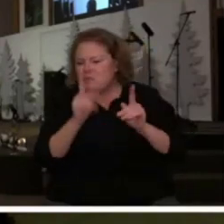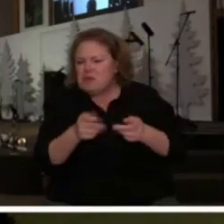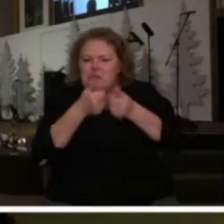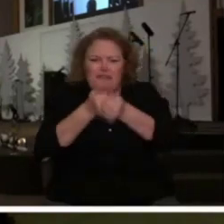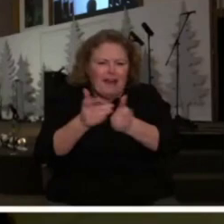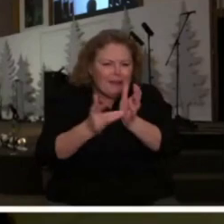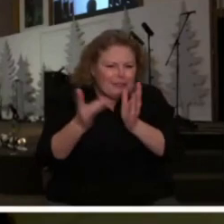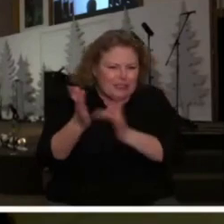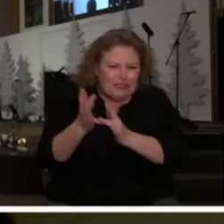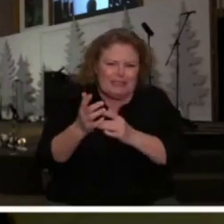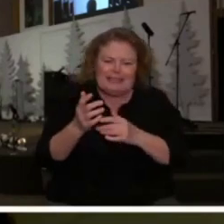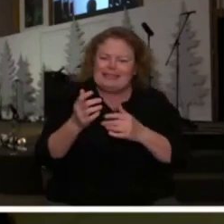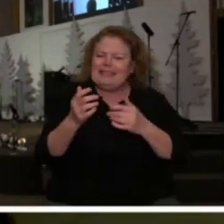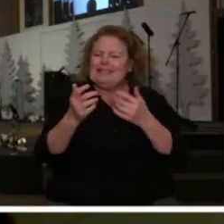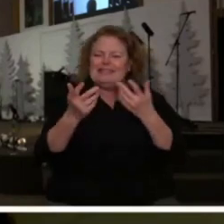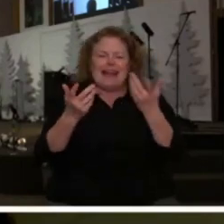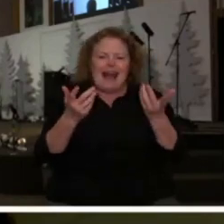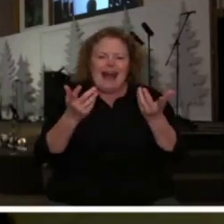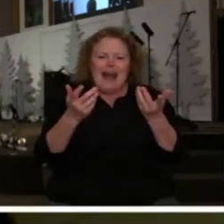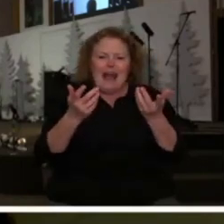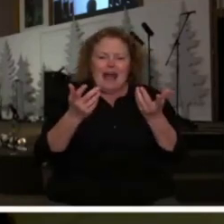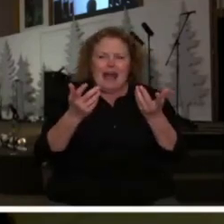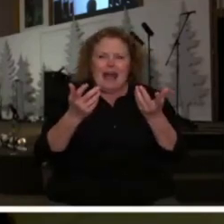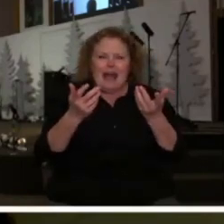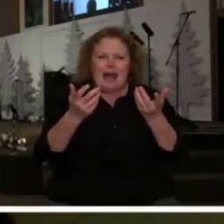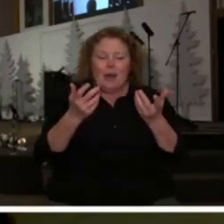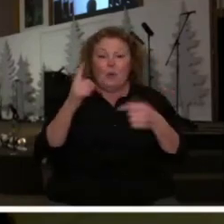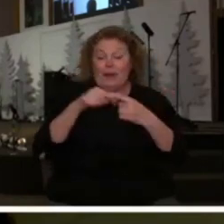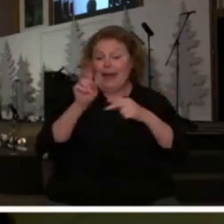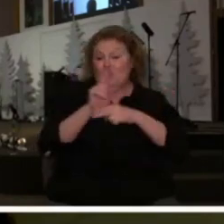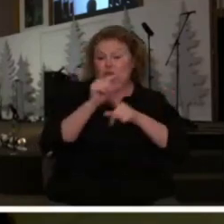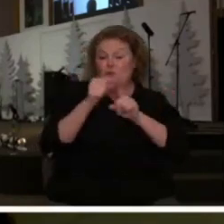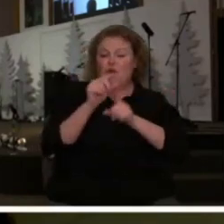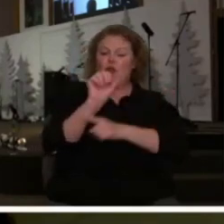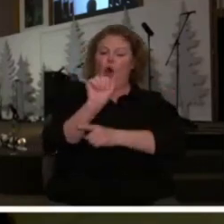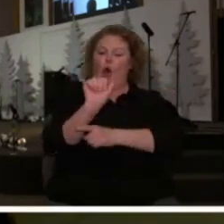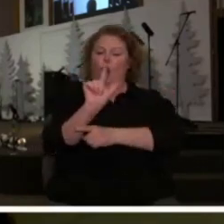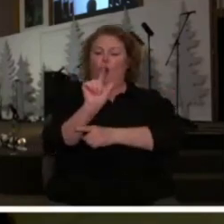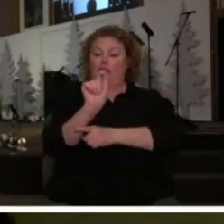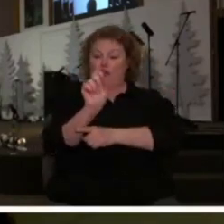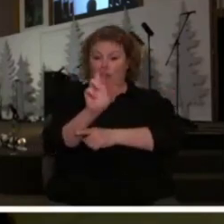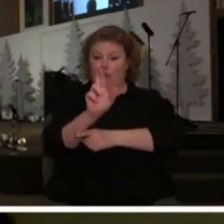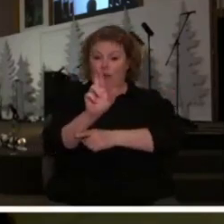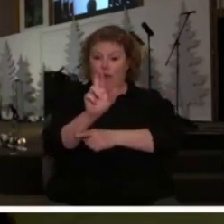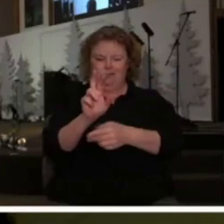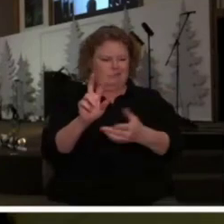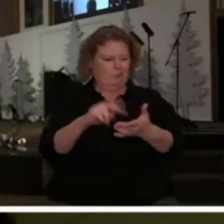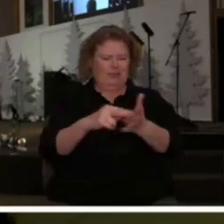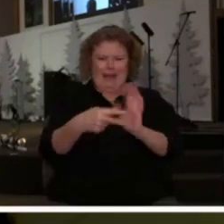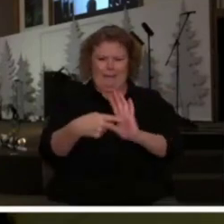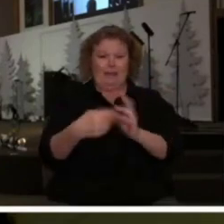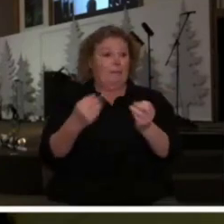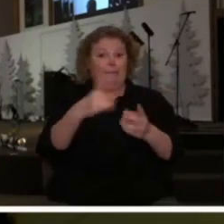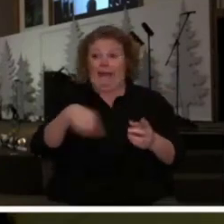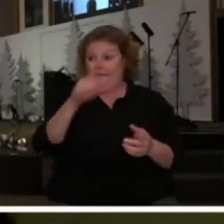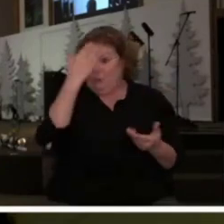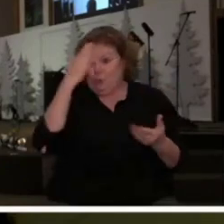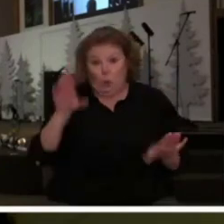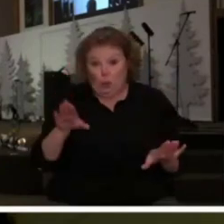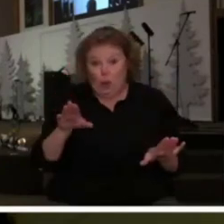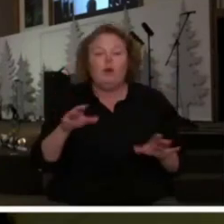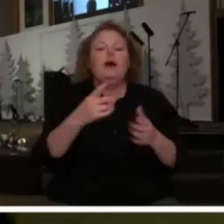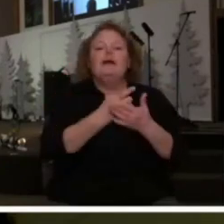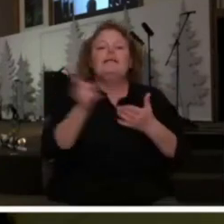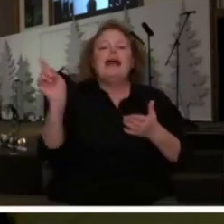following and coming to church. And what you need to know is when I use the term altar, I recognize that in the front of the church